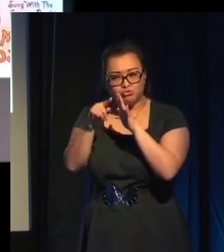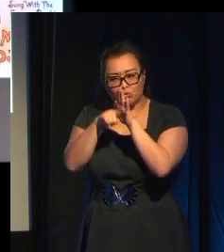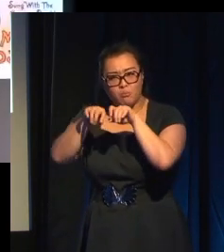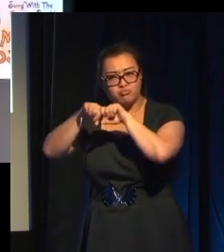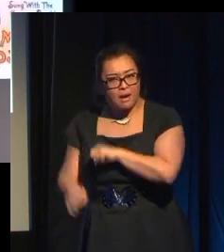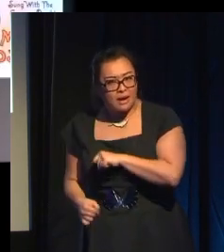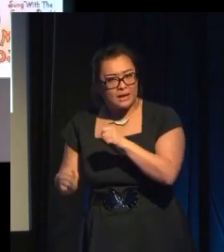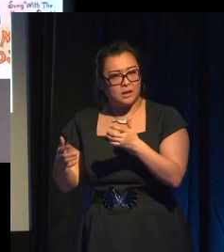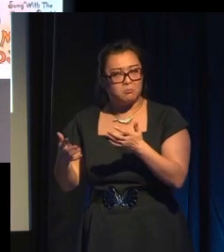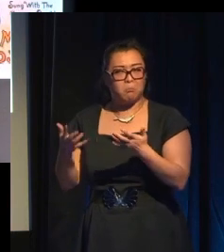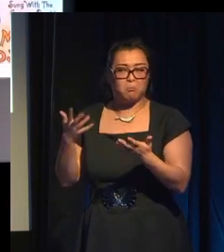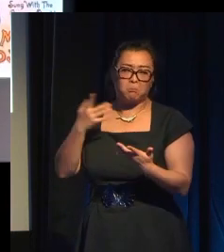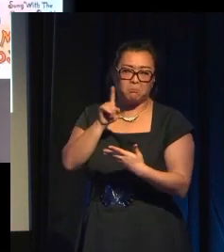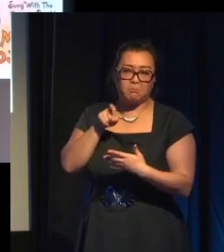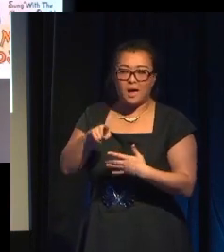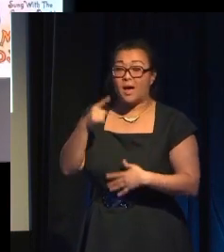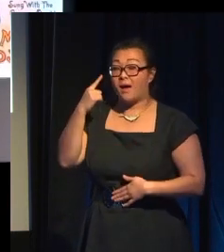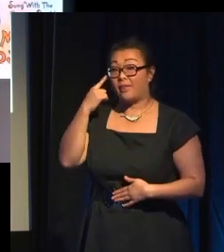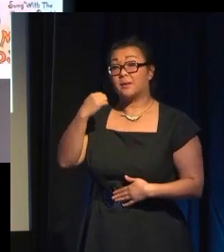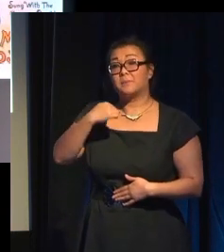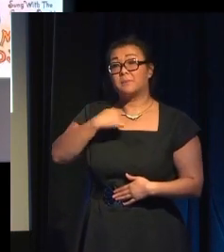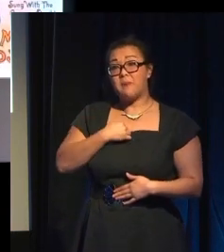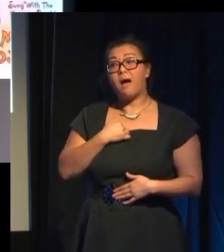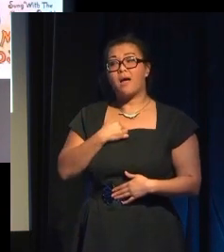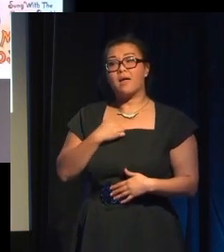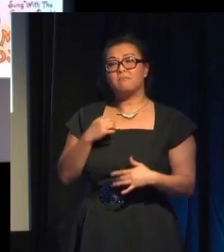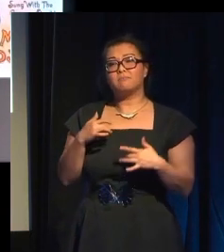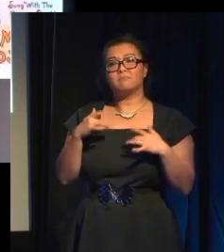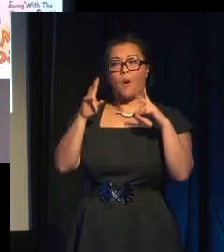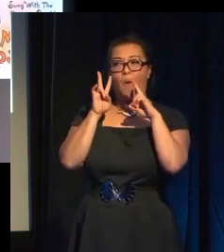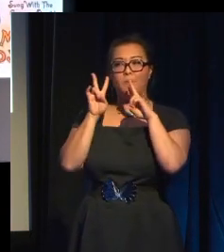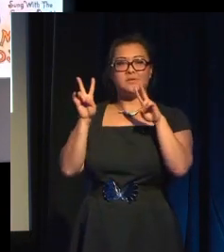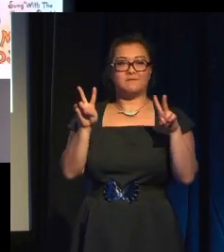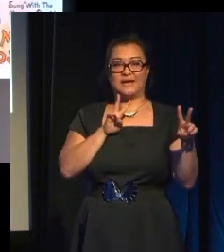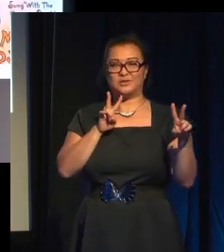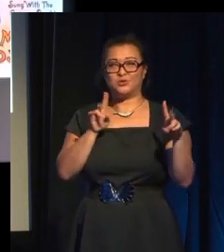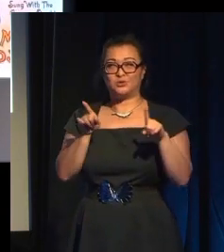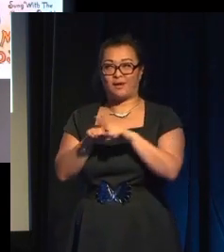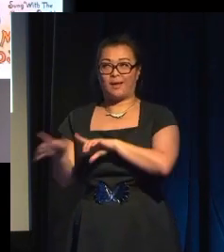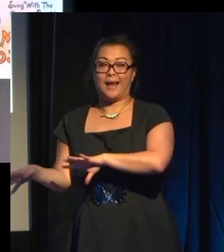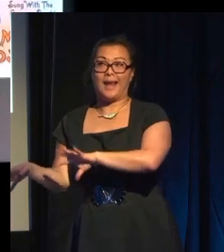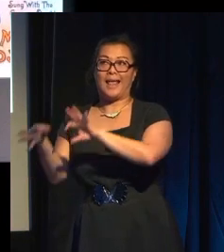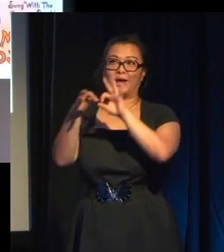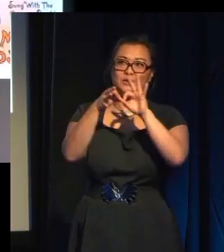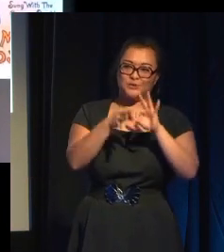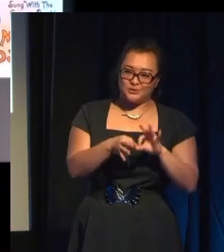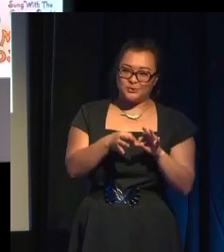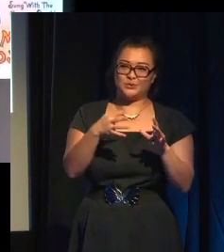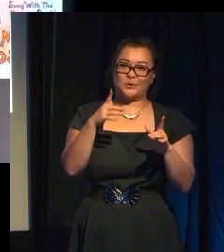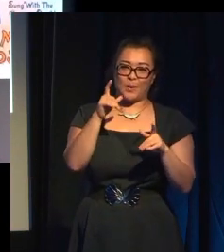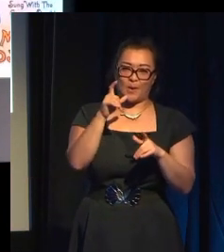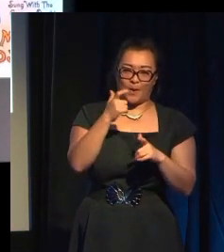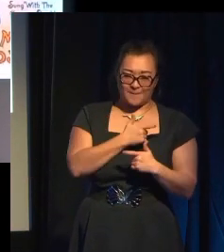And I guess my final... my observation to try and bring this back to actual comedy rather than complaining about